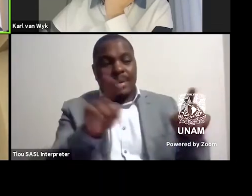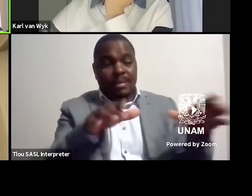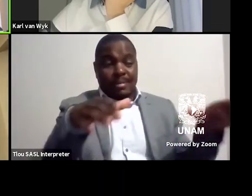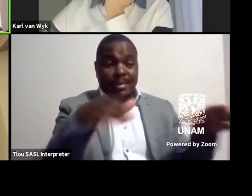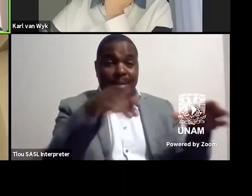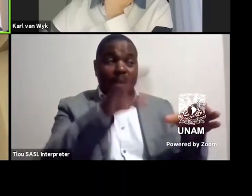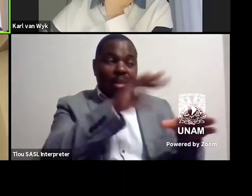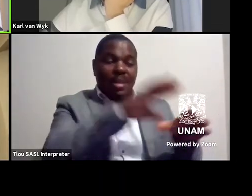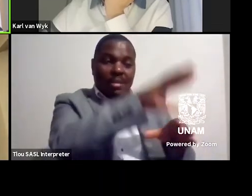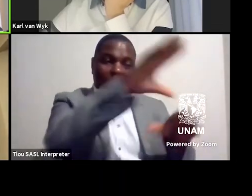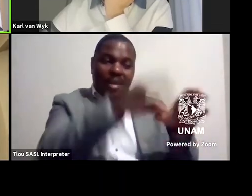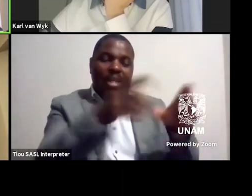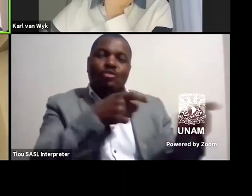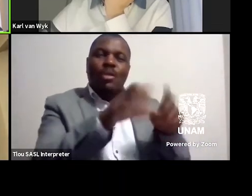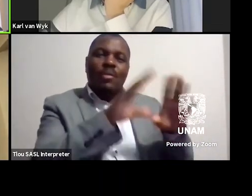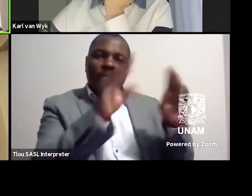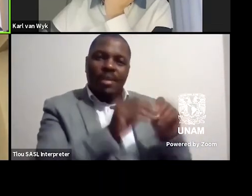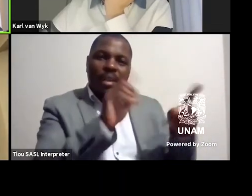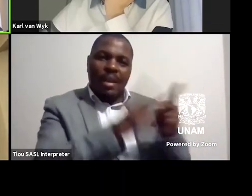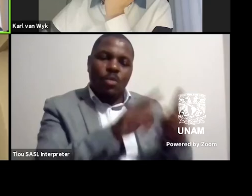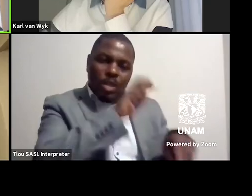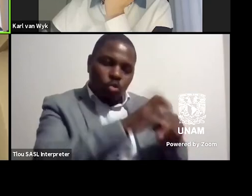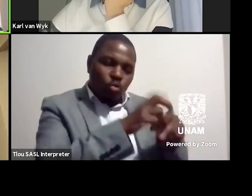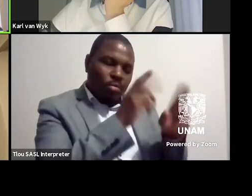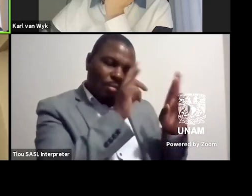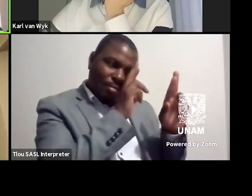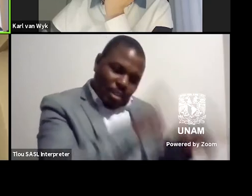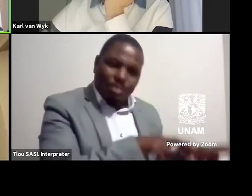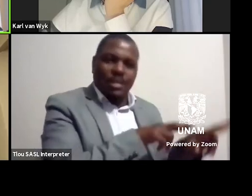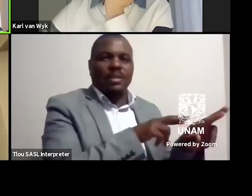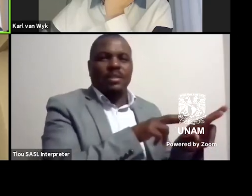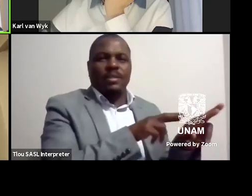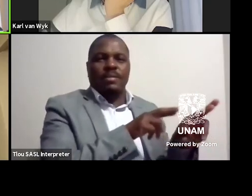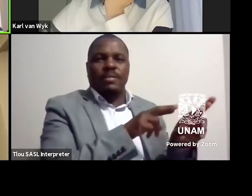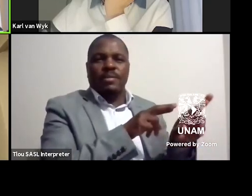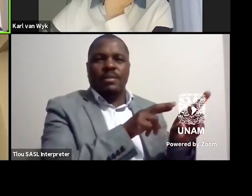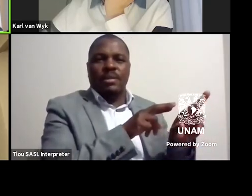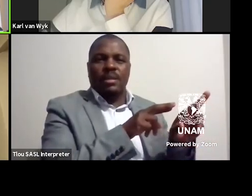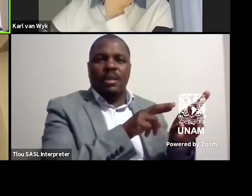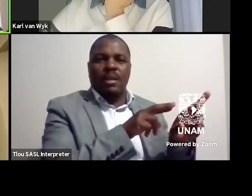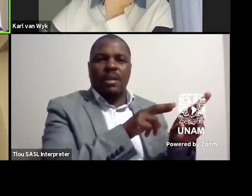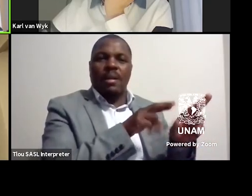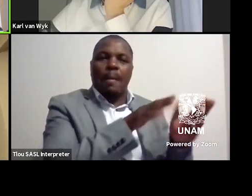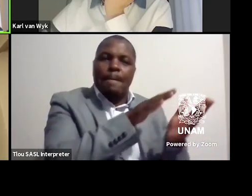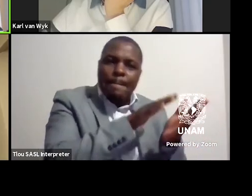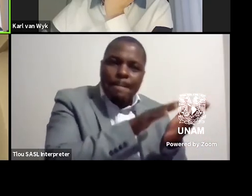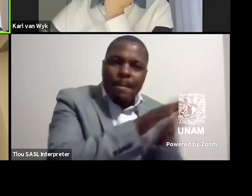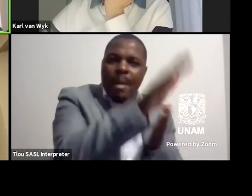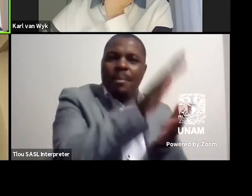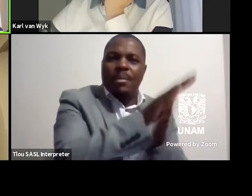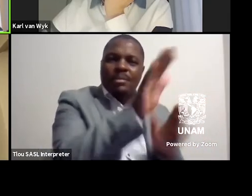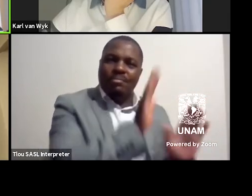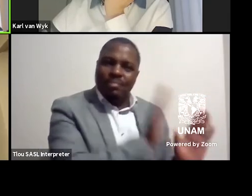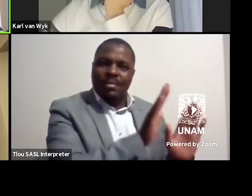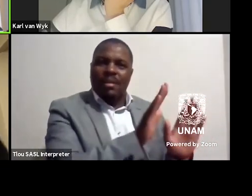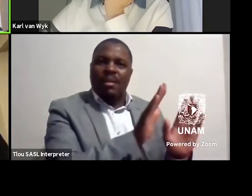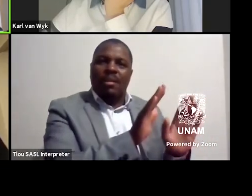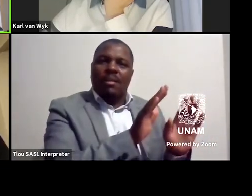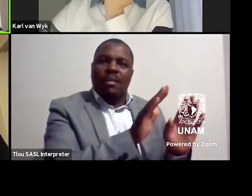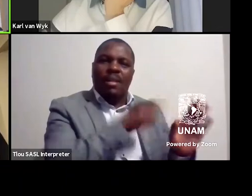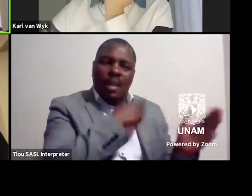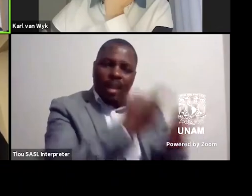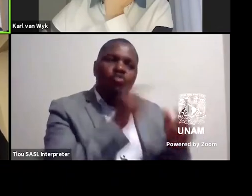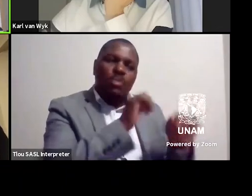a respectful way to uh publish in in in their own language so